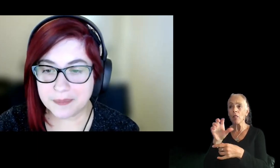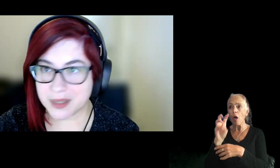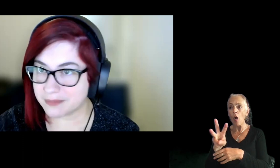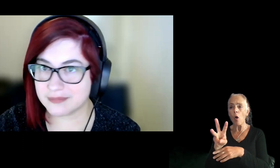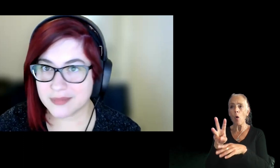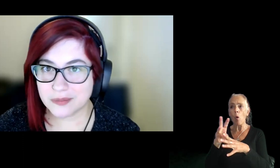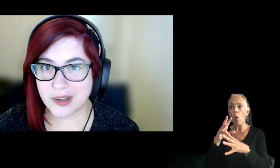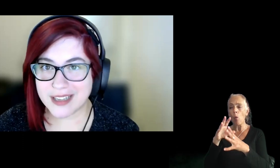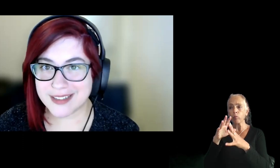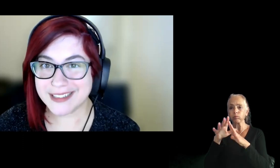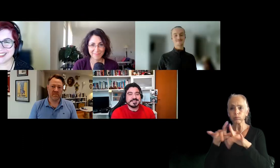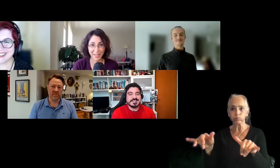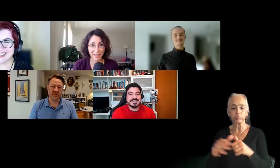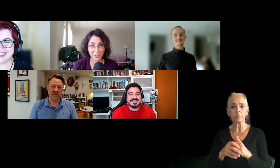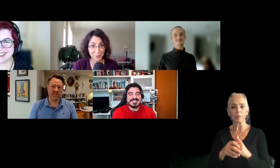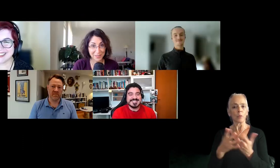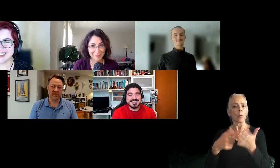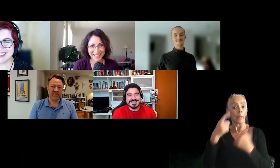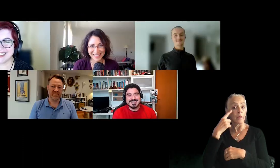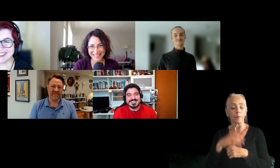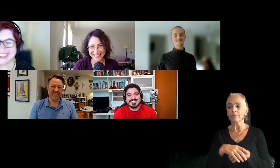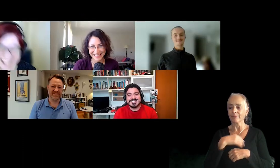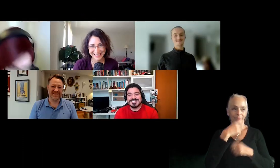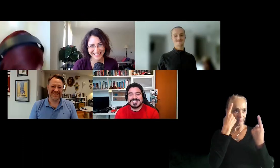Um, but what do you guys think? I agree.